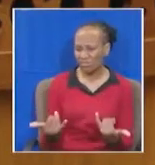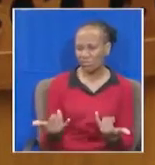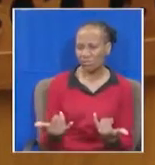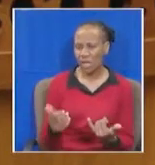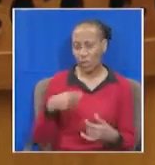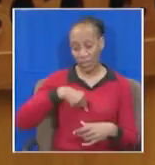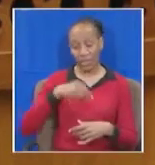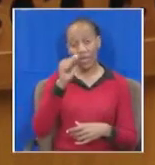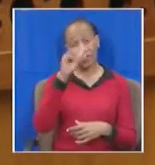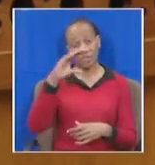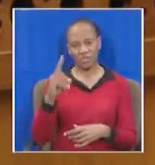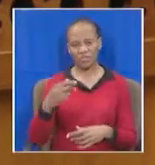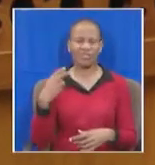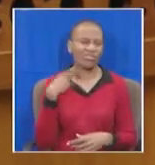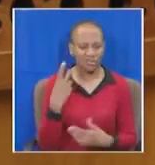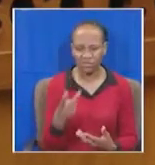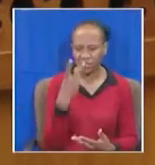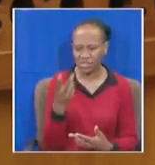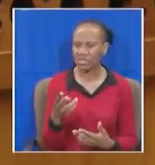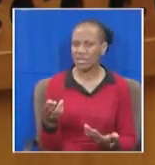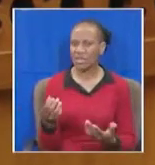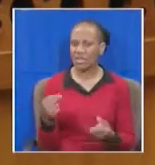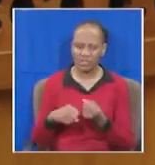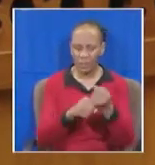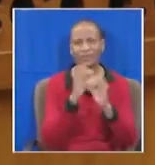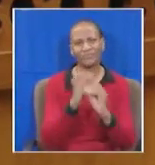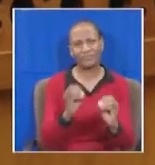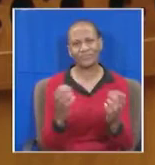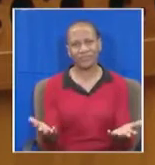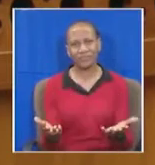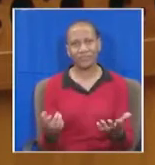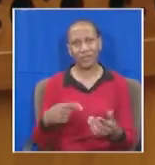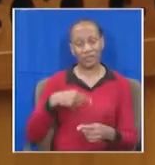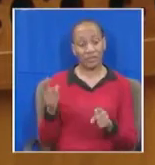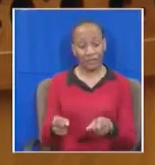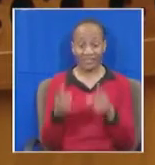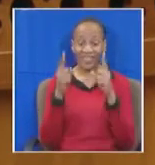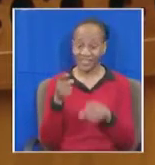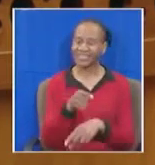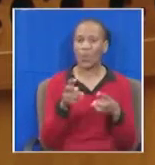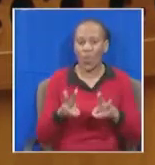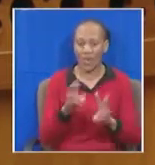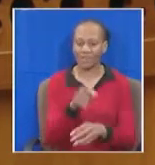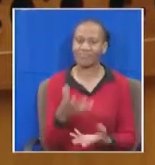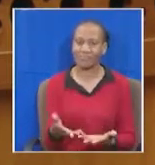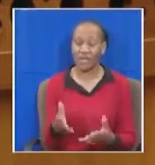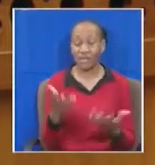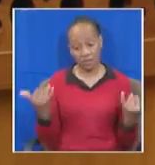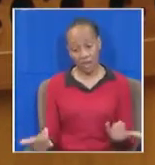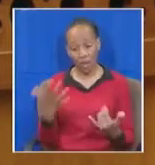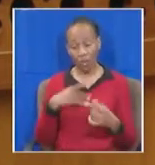ACDP and the many others who recognize the connection and the danger. It is, however, indicative